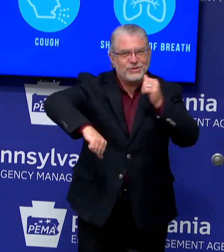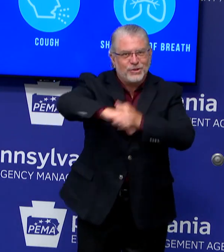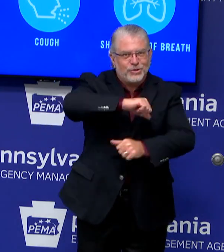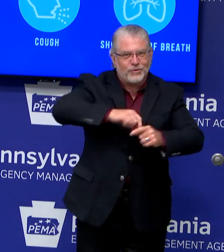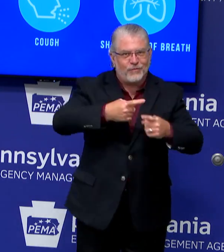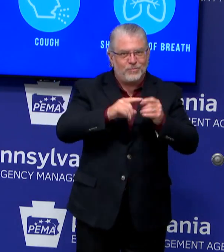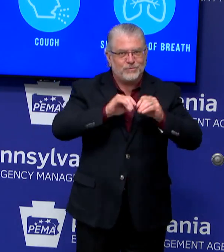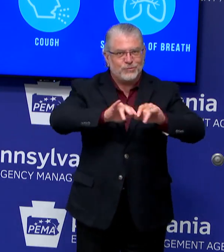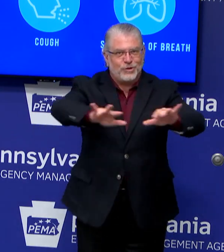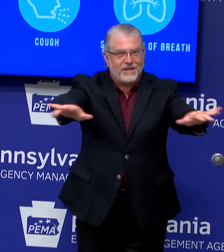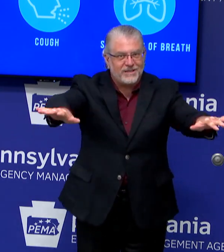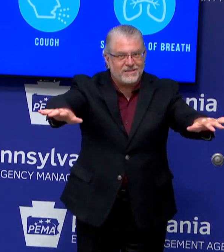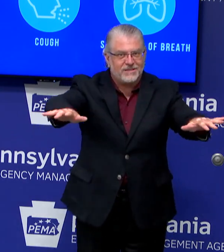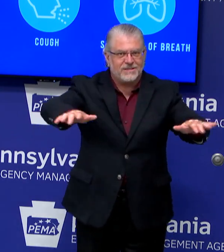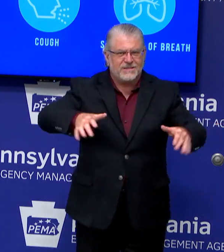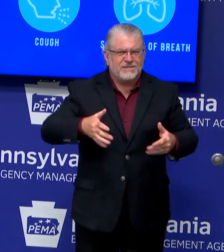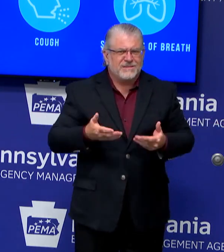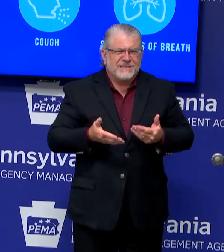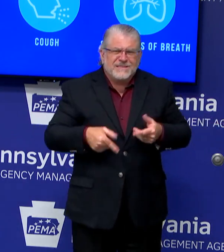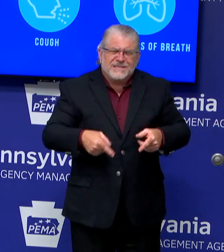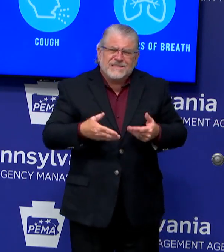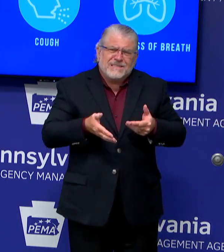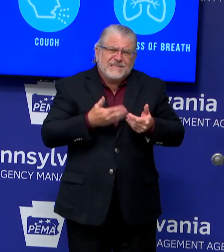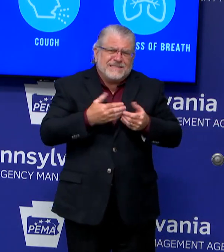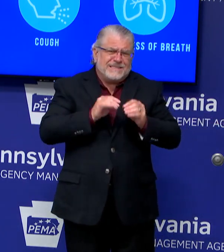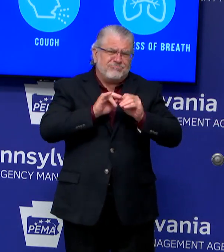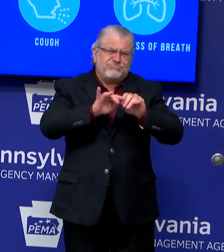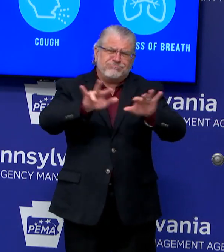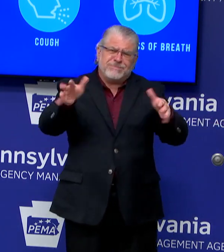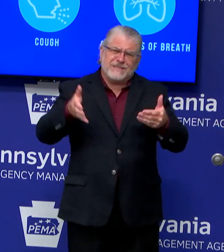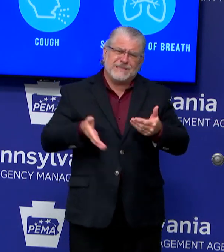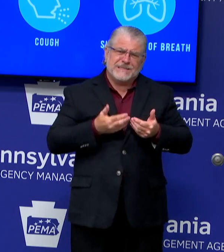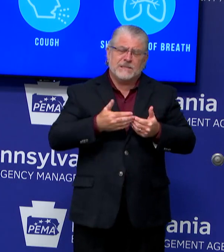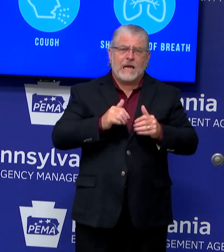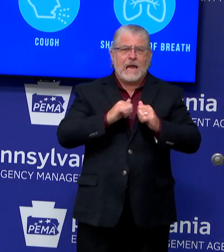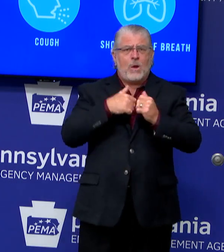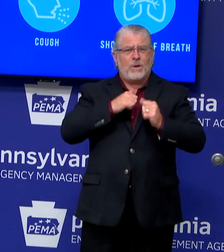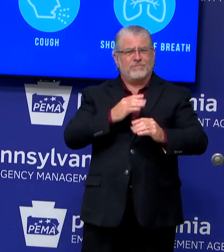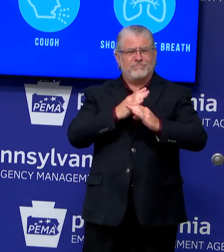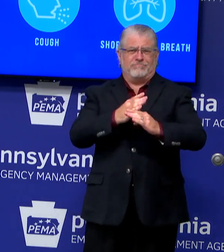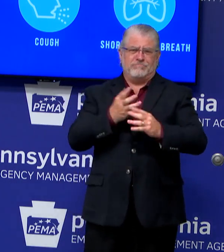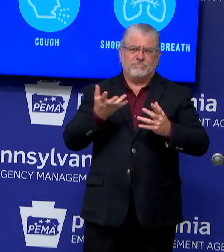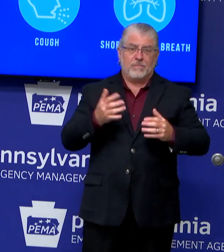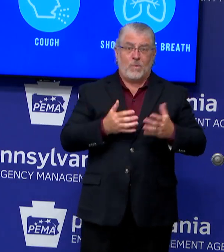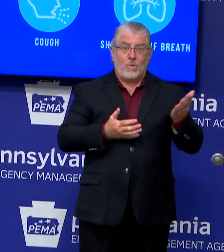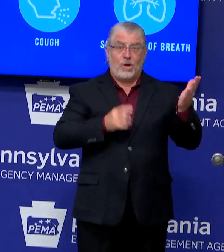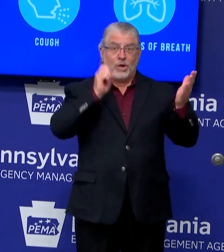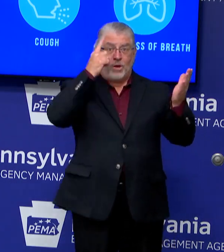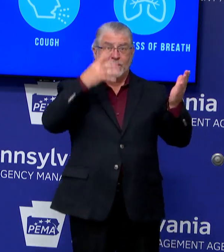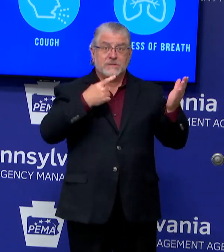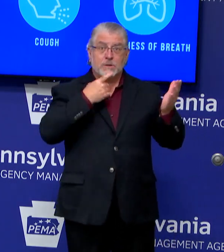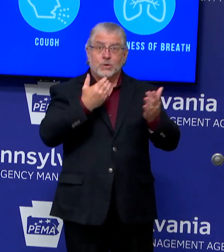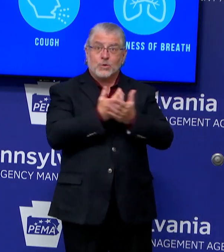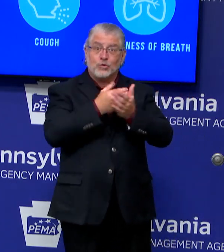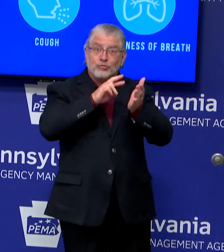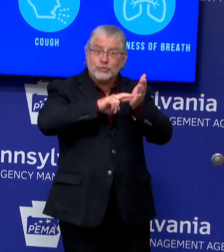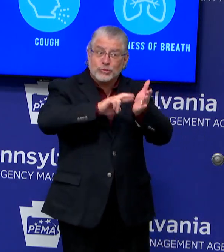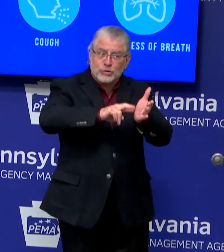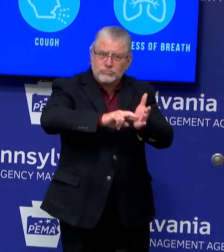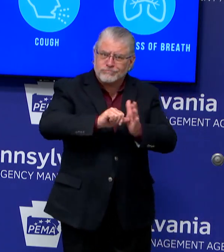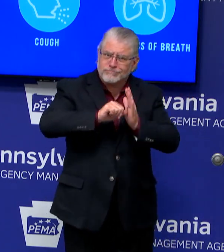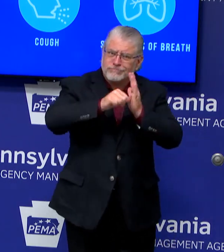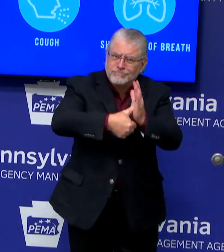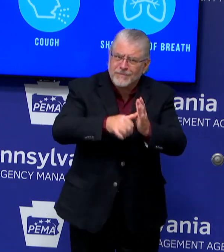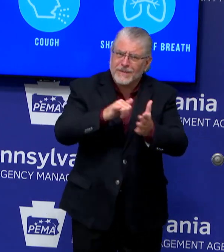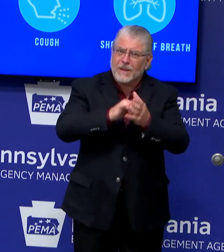contagious respiratory virus. The Governor had mentioned that there are new studies emphasizing the effectiveness of mask wearing